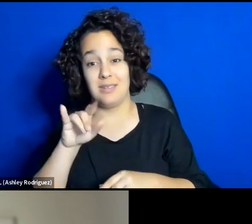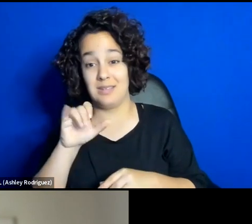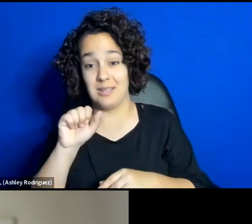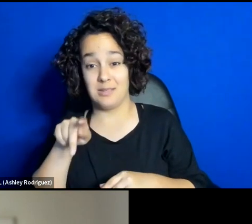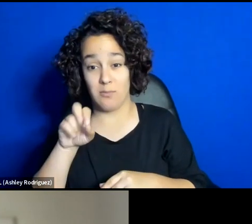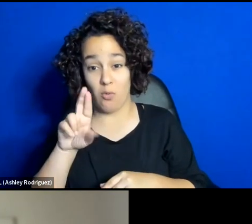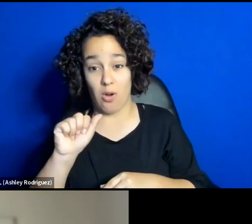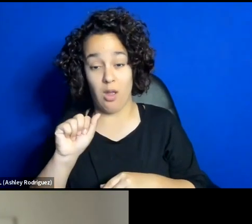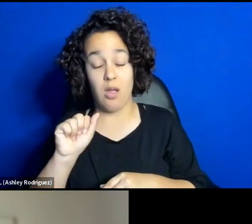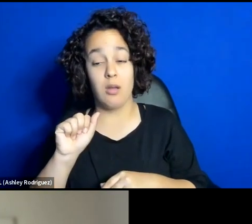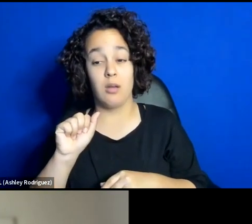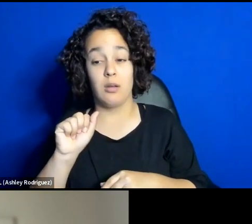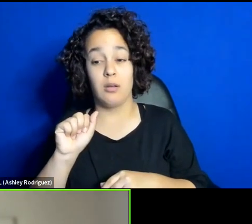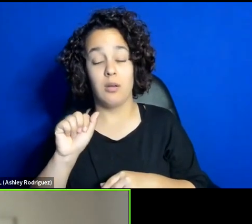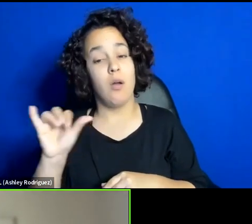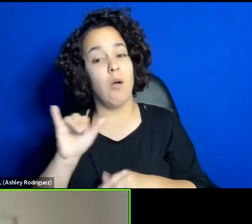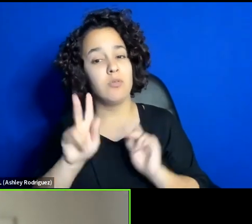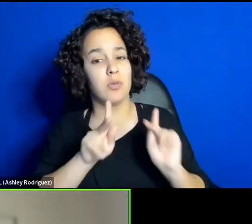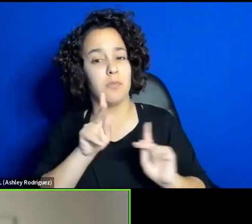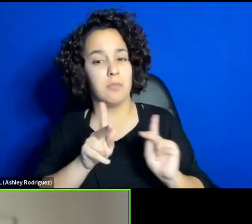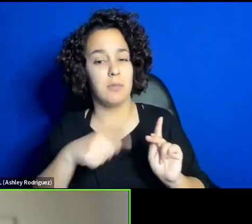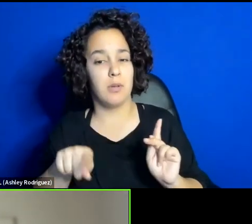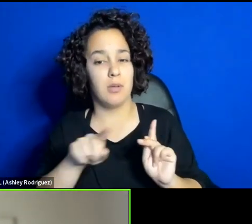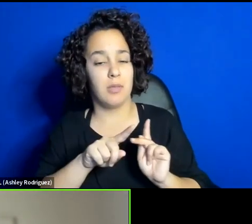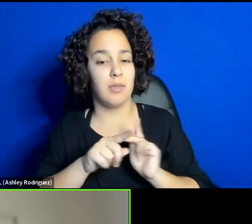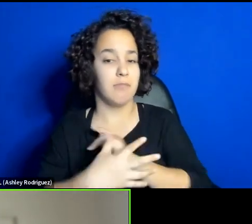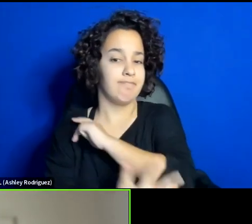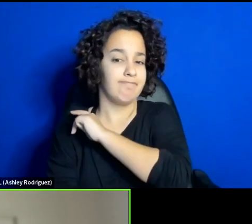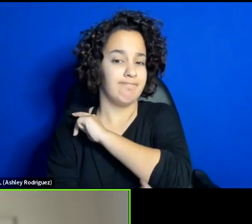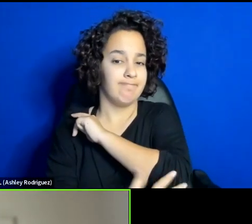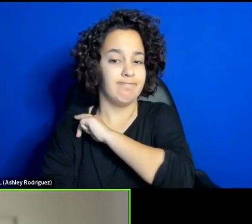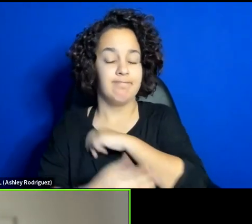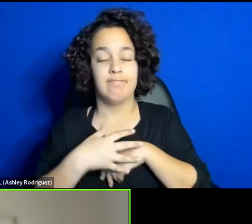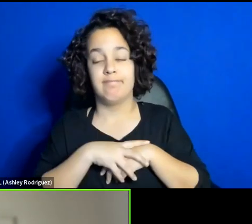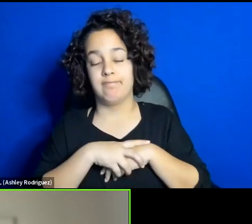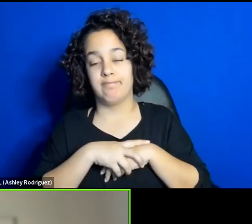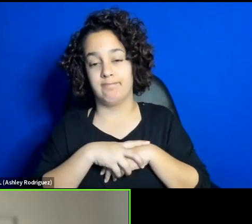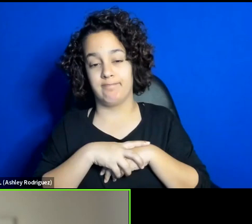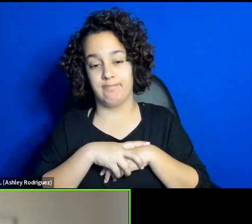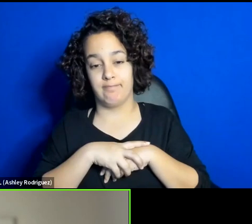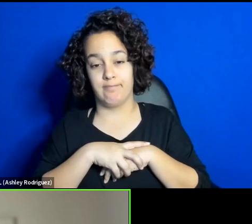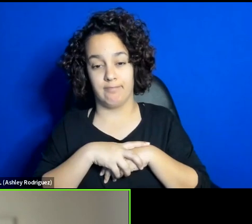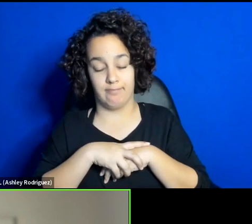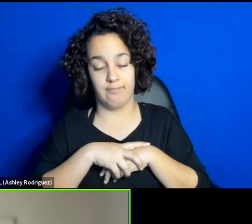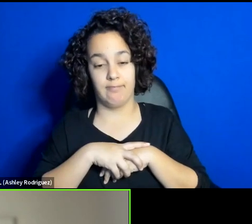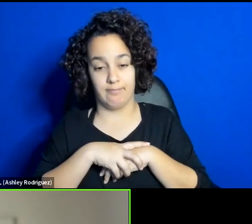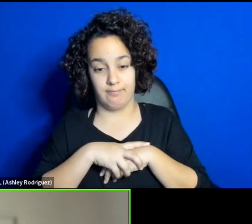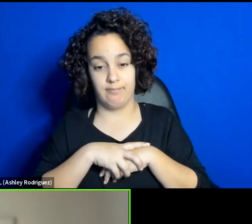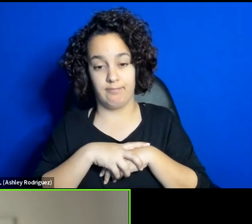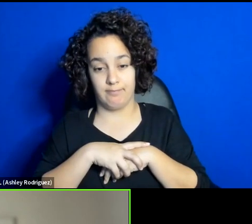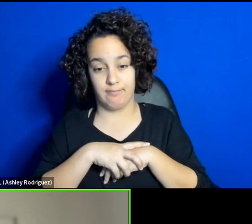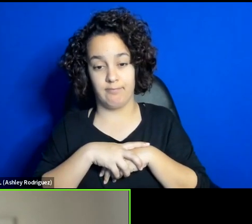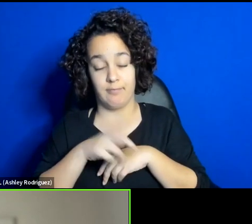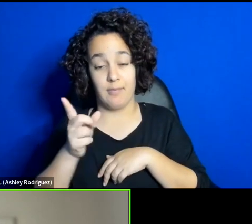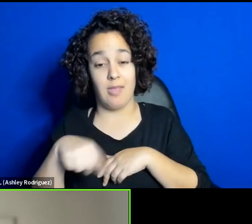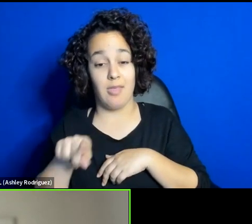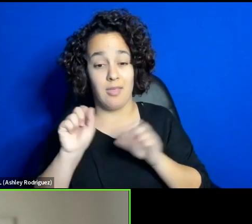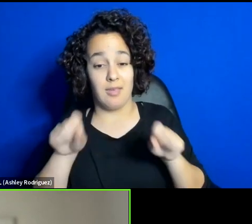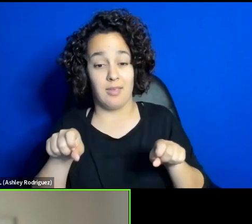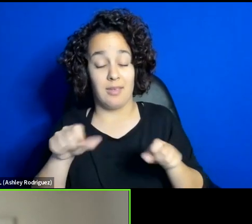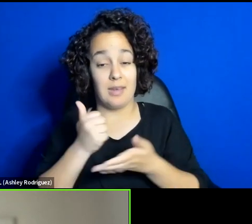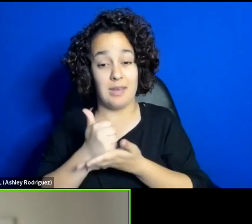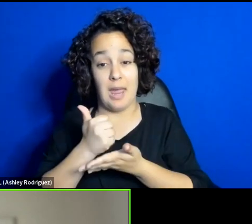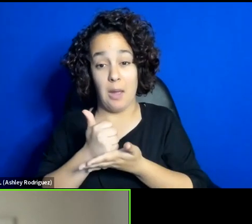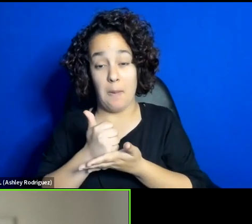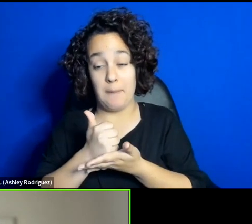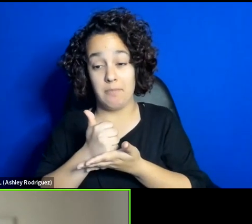also people who are in power, in the stage of theatre in the world, can help